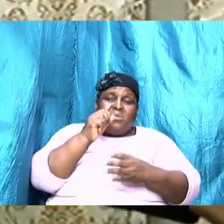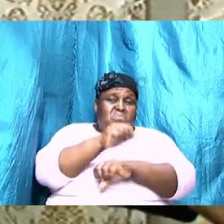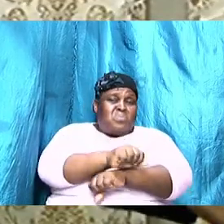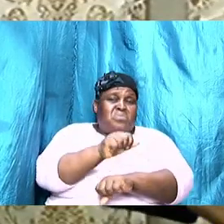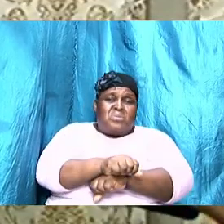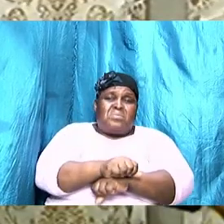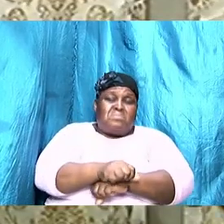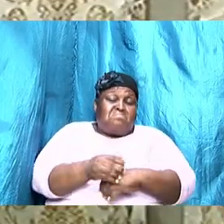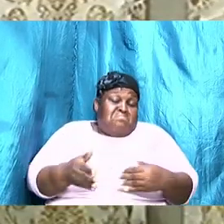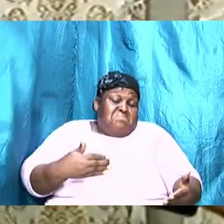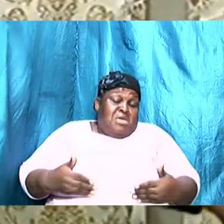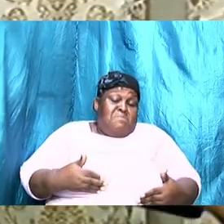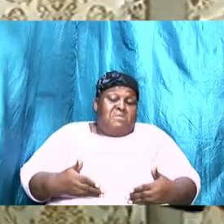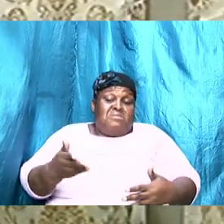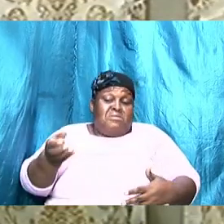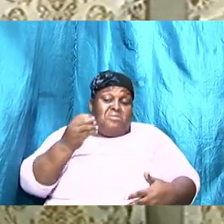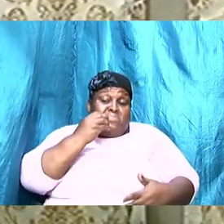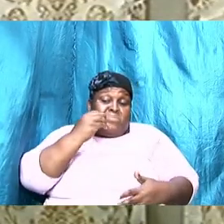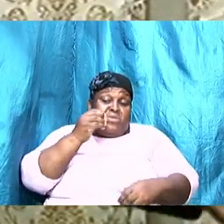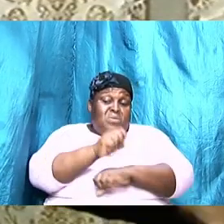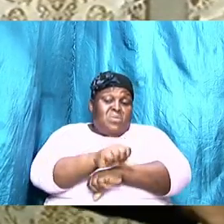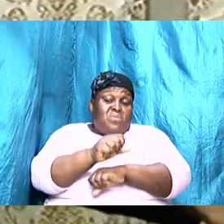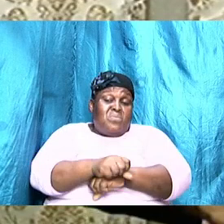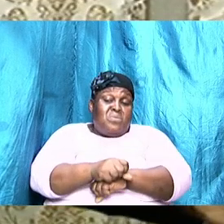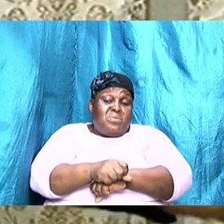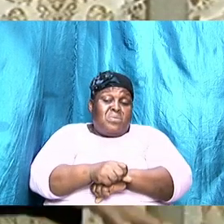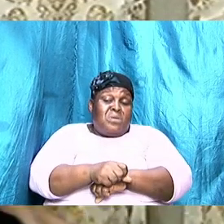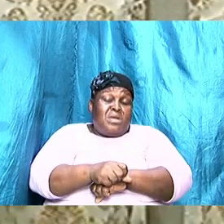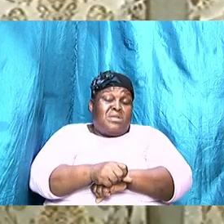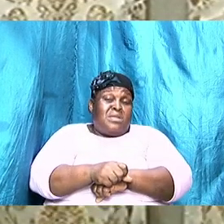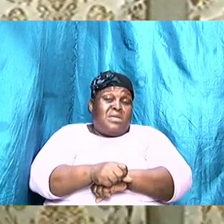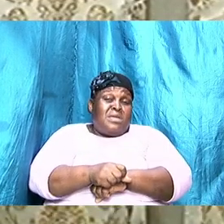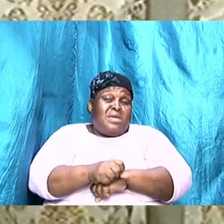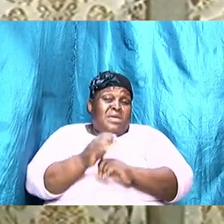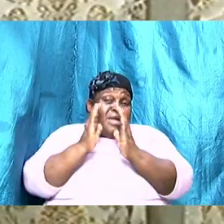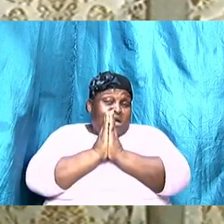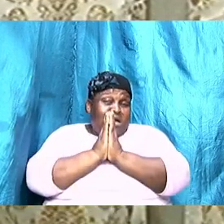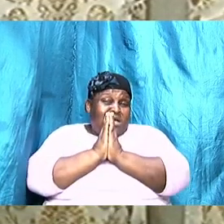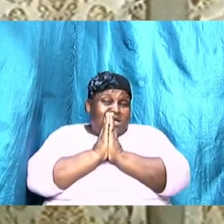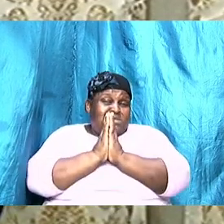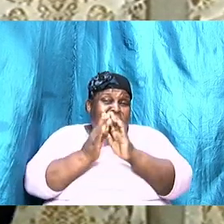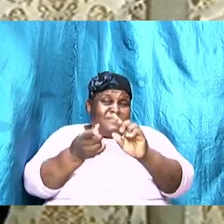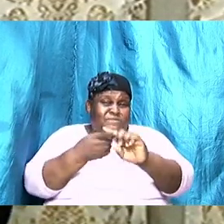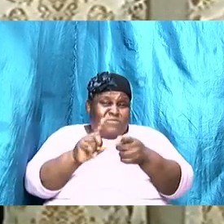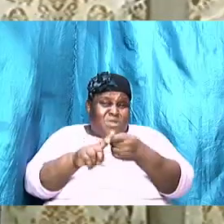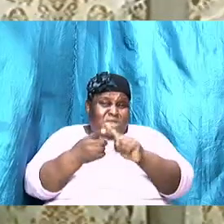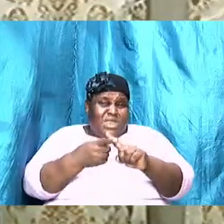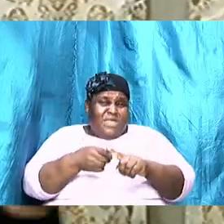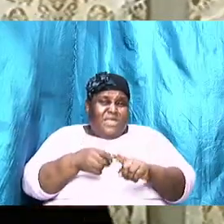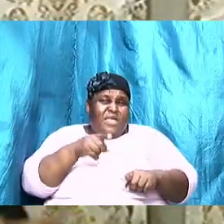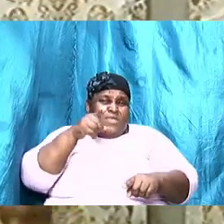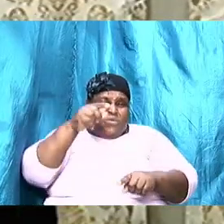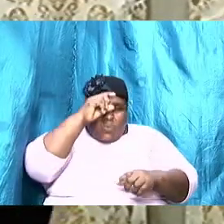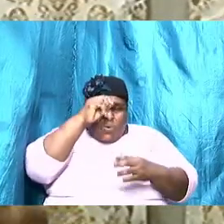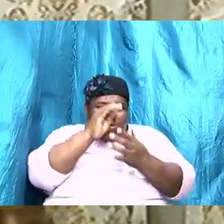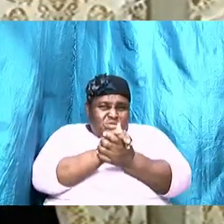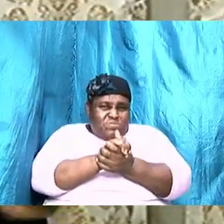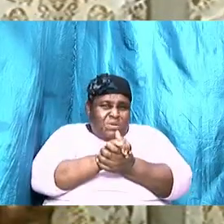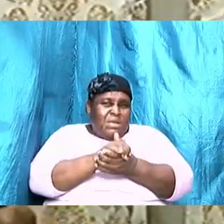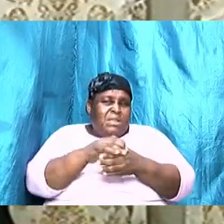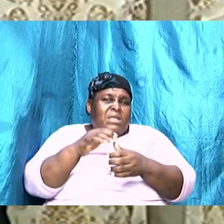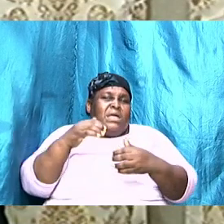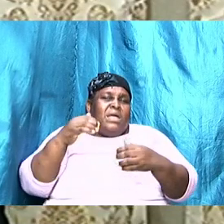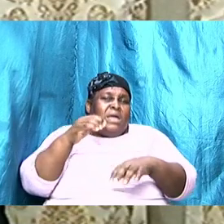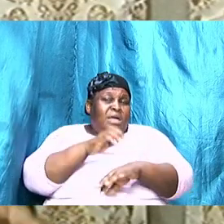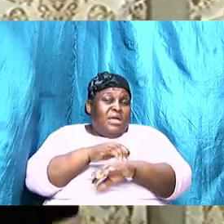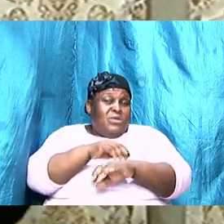friend for a piece of her lunch and you are at work and you are eating sumptuously and your wife have nothing